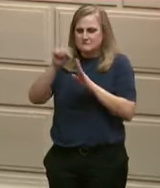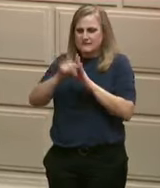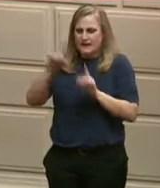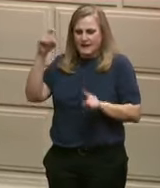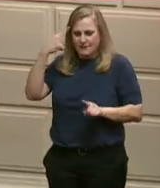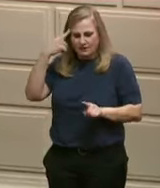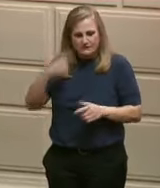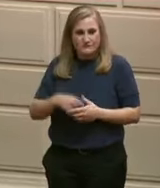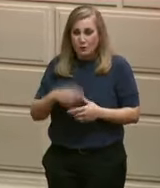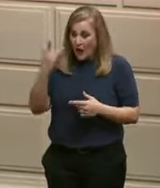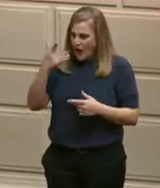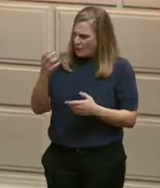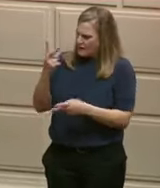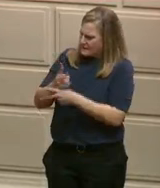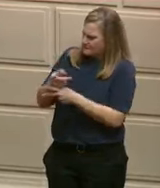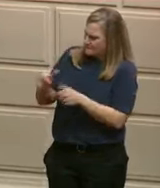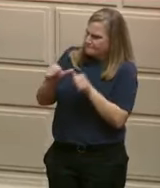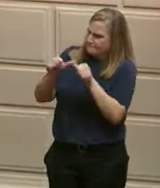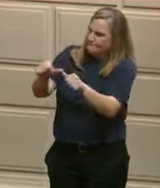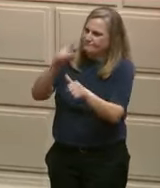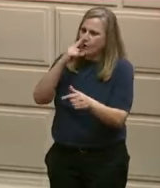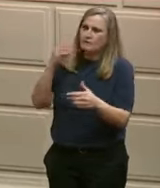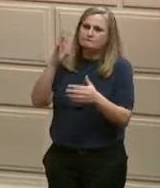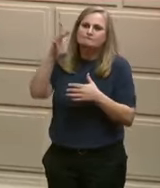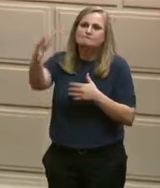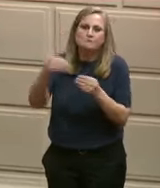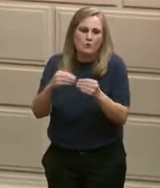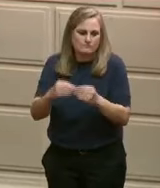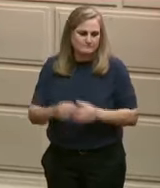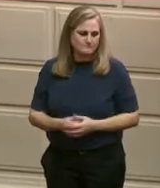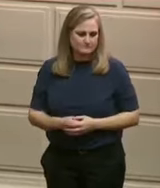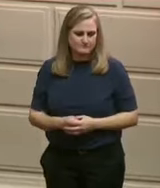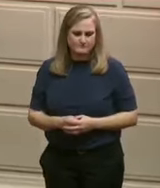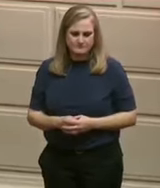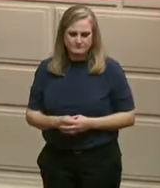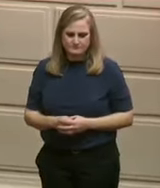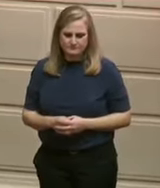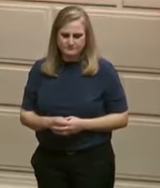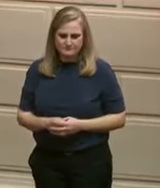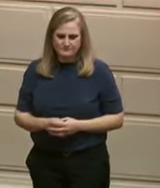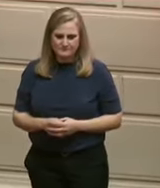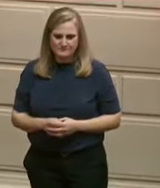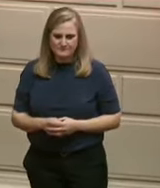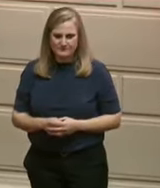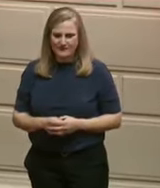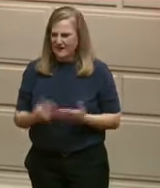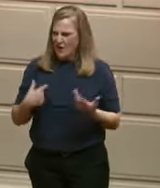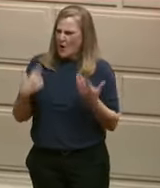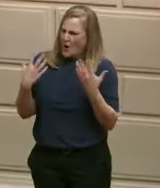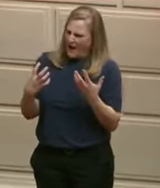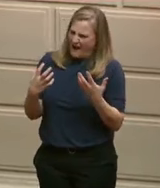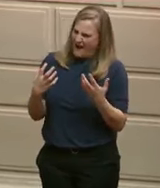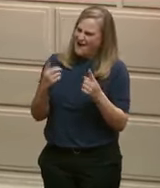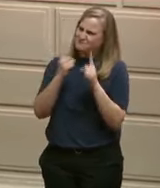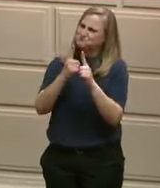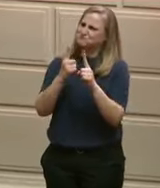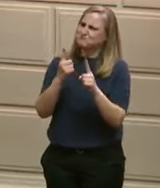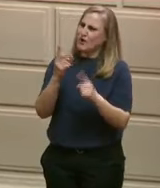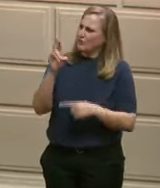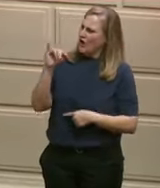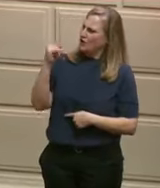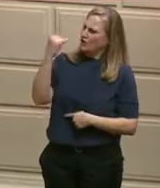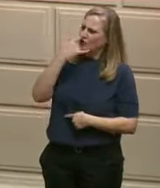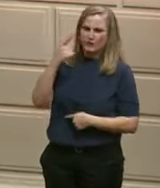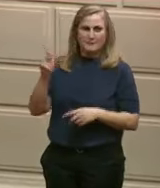And while we're at it, let's make Rhode Island history a true attraction that brings thousands of tourists to our state every year.